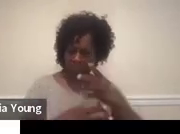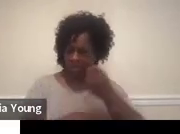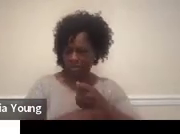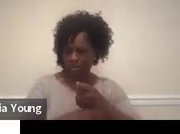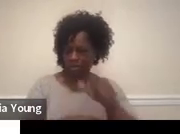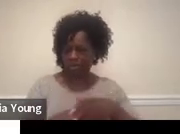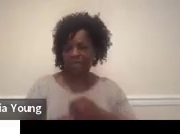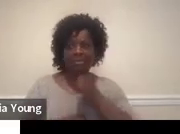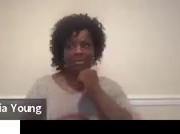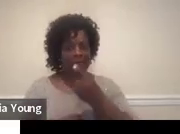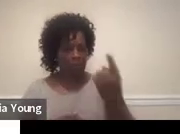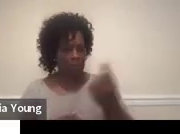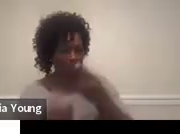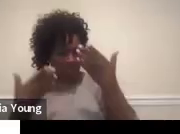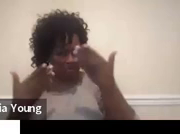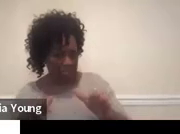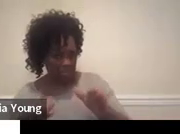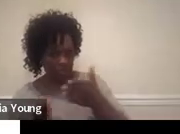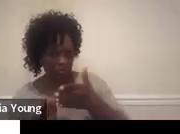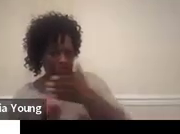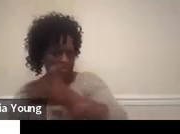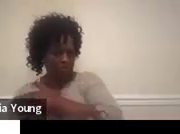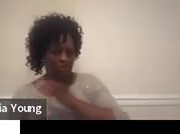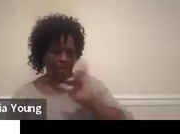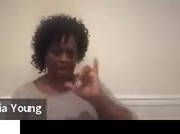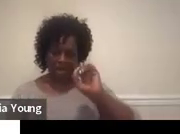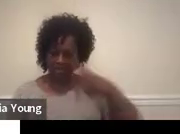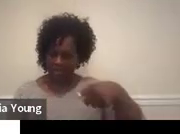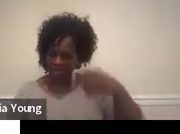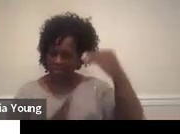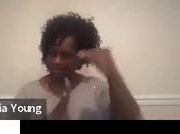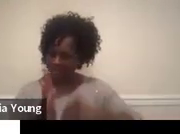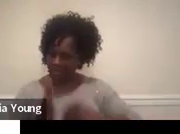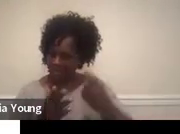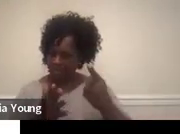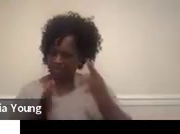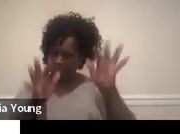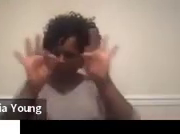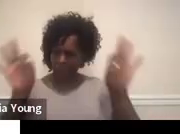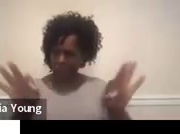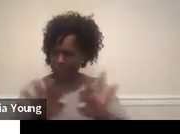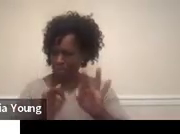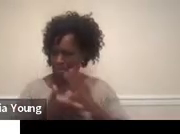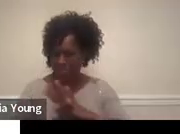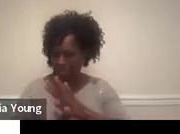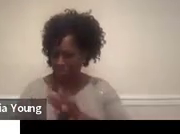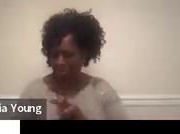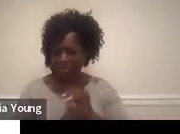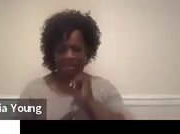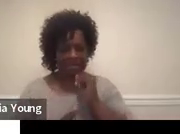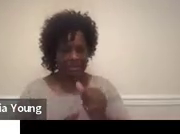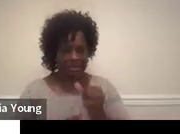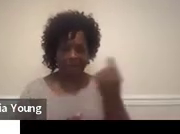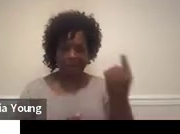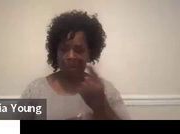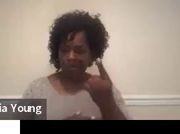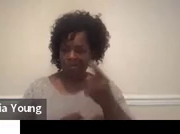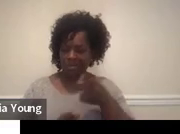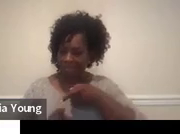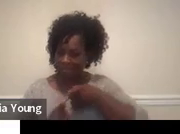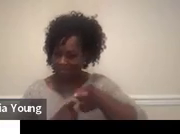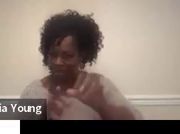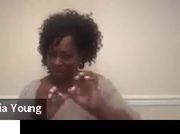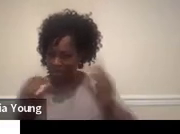It's not only completed just before the IEP to fill out the forms. And it's not only the responsibility of the special education